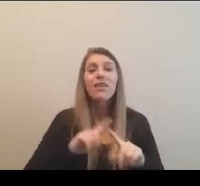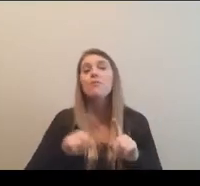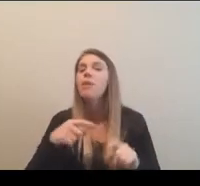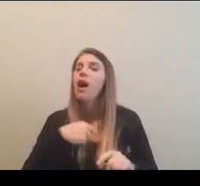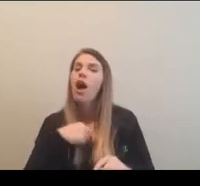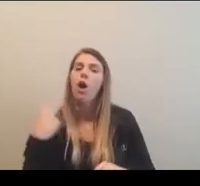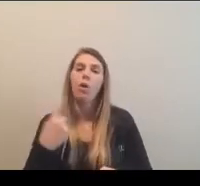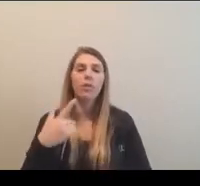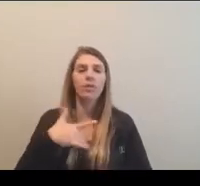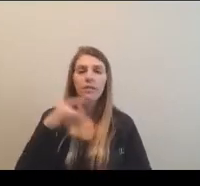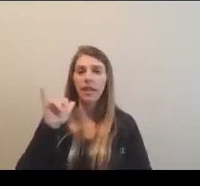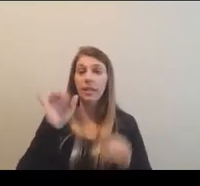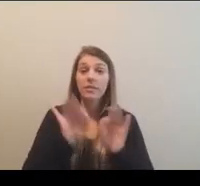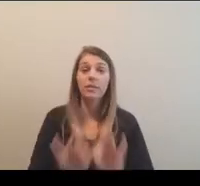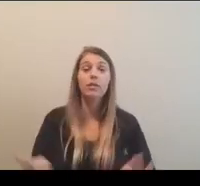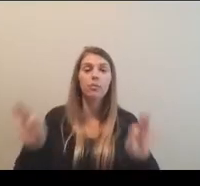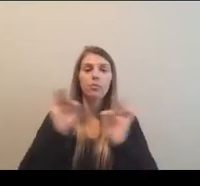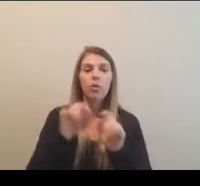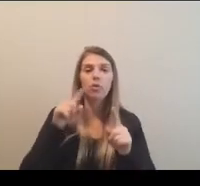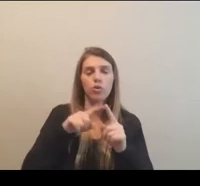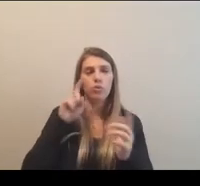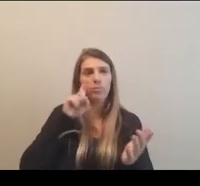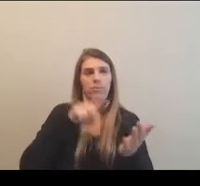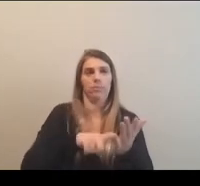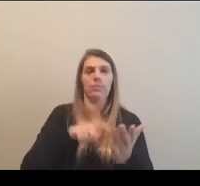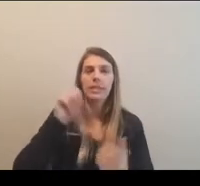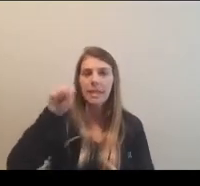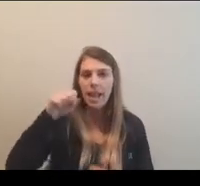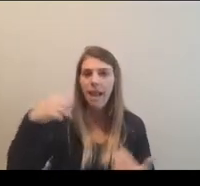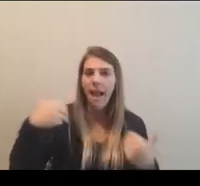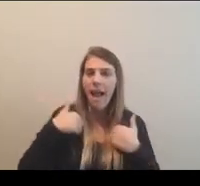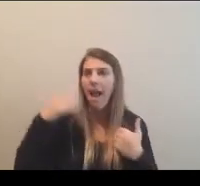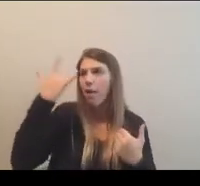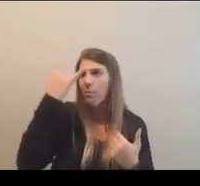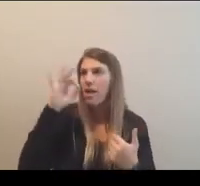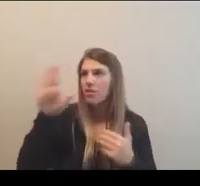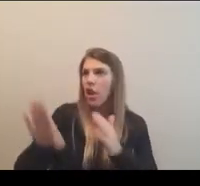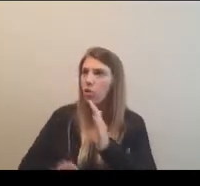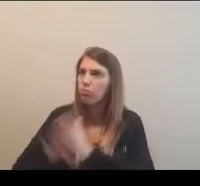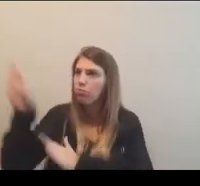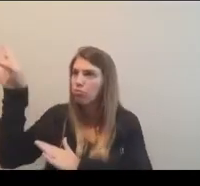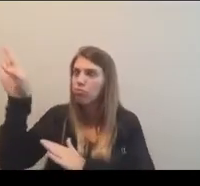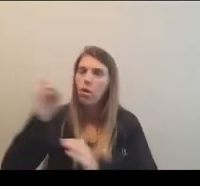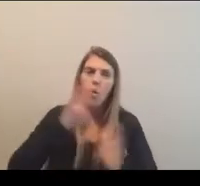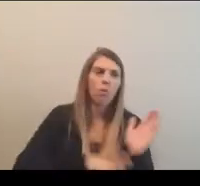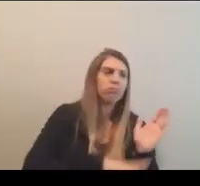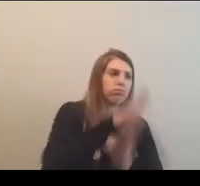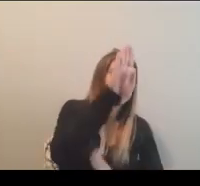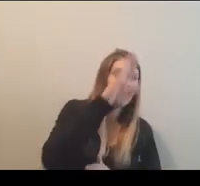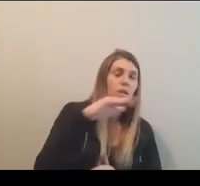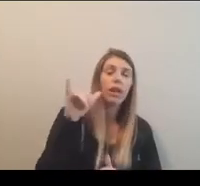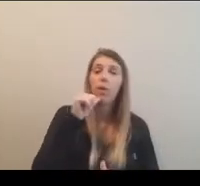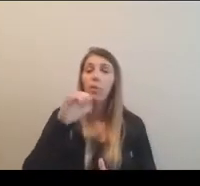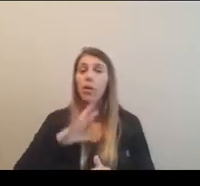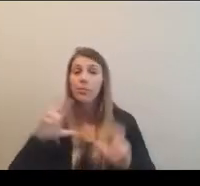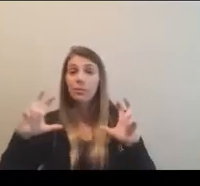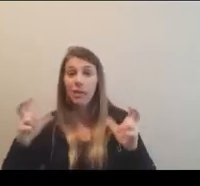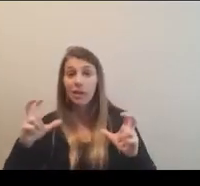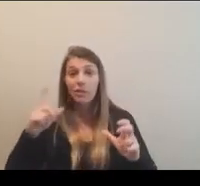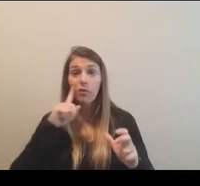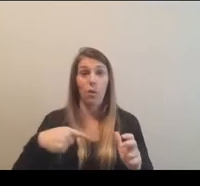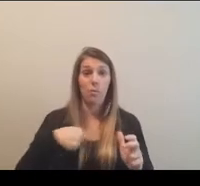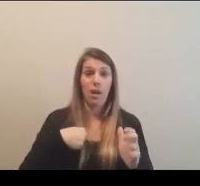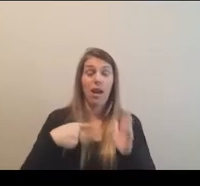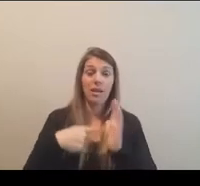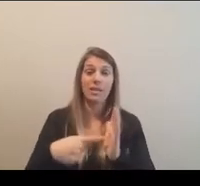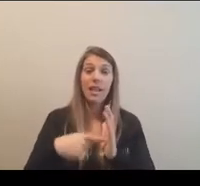feel that it's important to acknowledge that because of the growth trajectory for women's basketball in the, in the case that I get, I'm